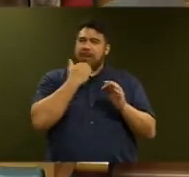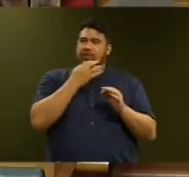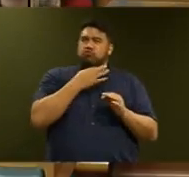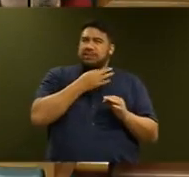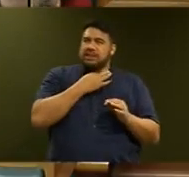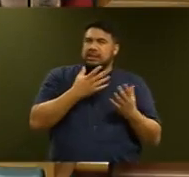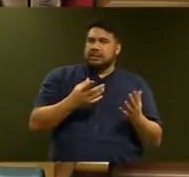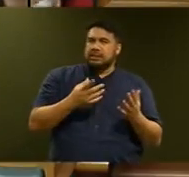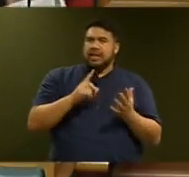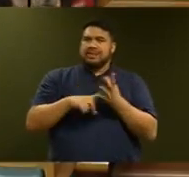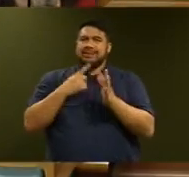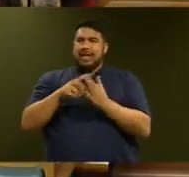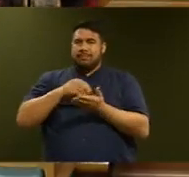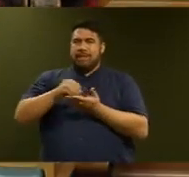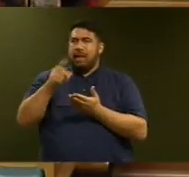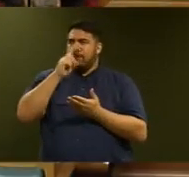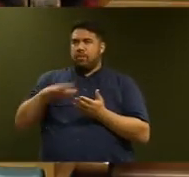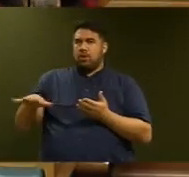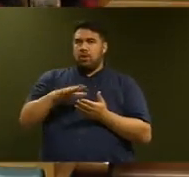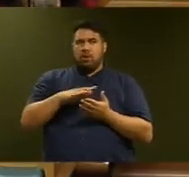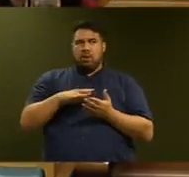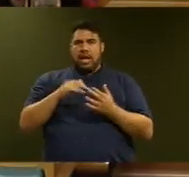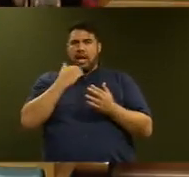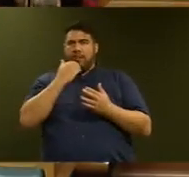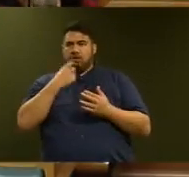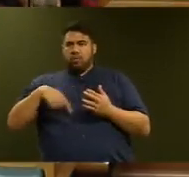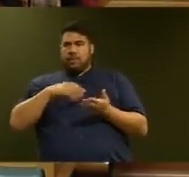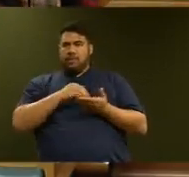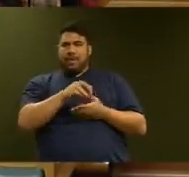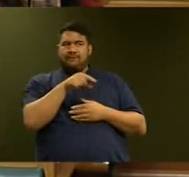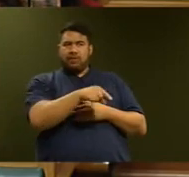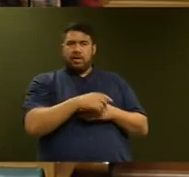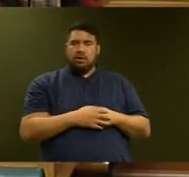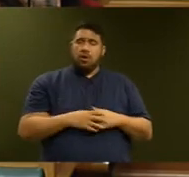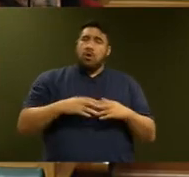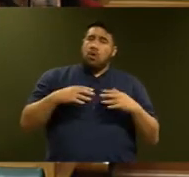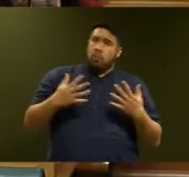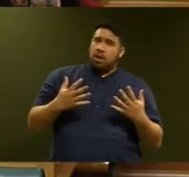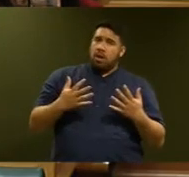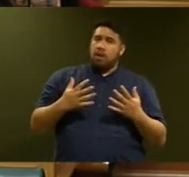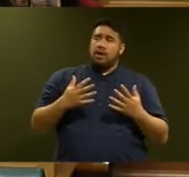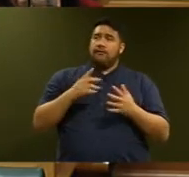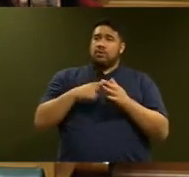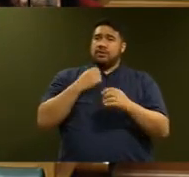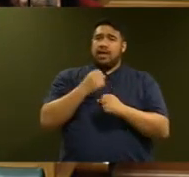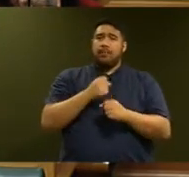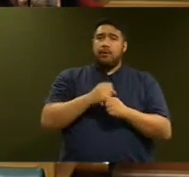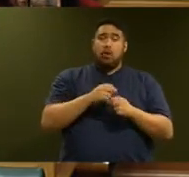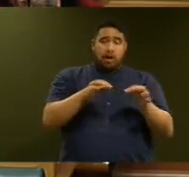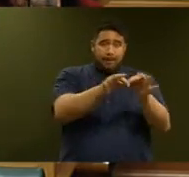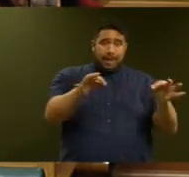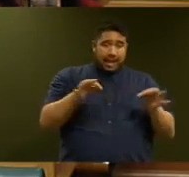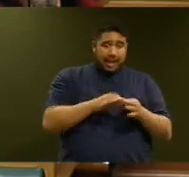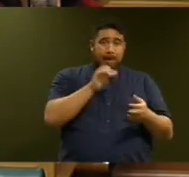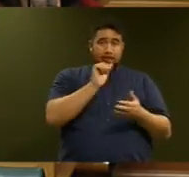of this approach is the buying off the plans initiative, which I'm pleased to say has, over the last month, drawn nearly a